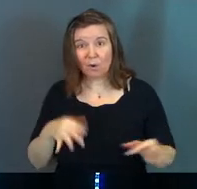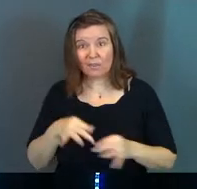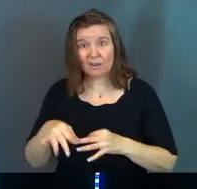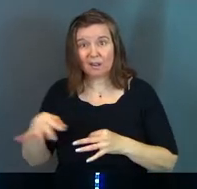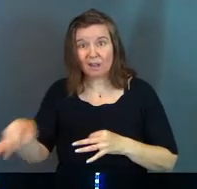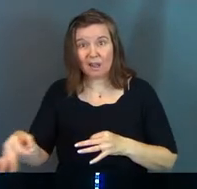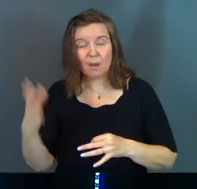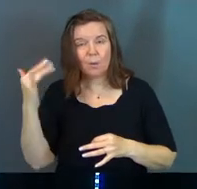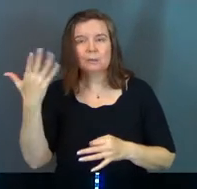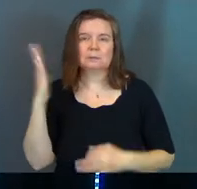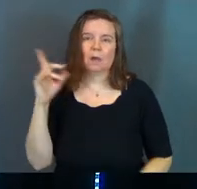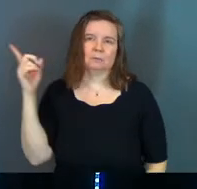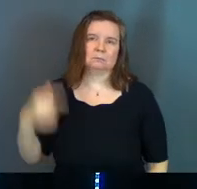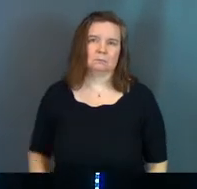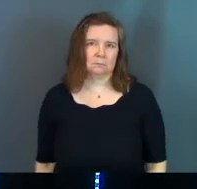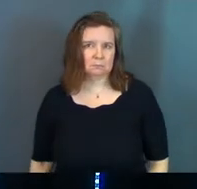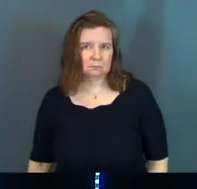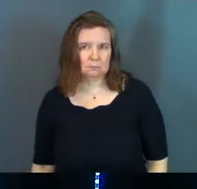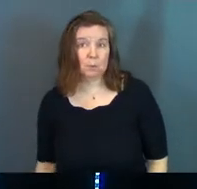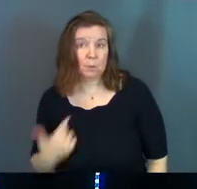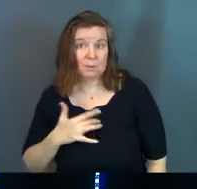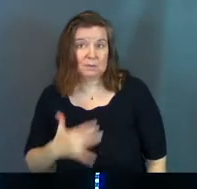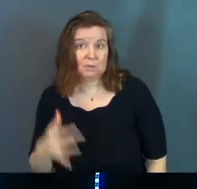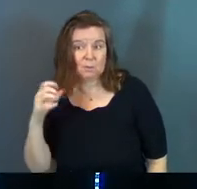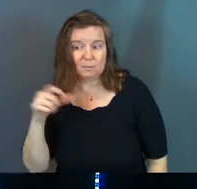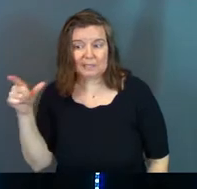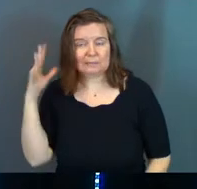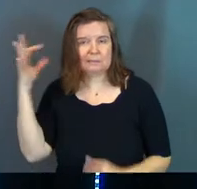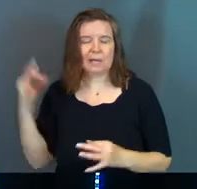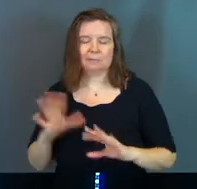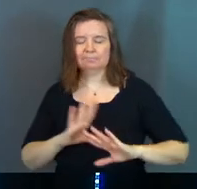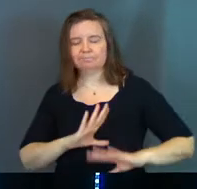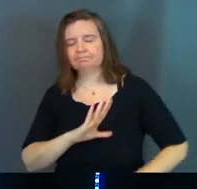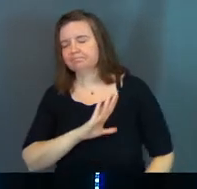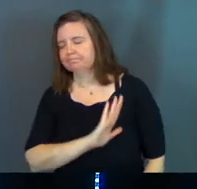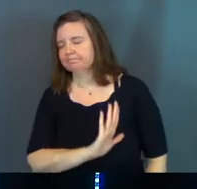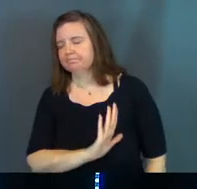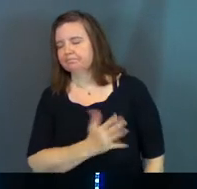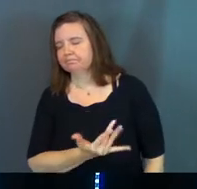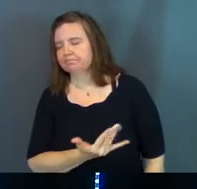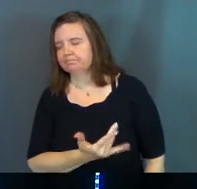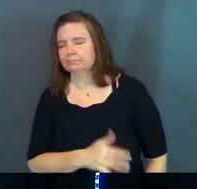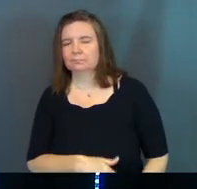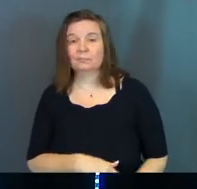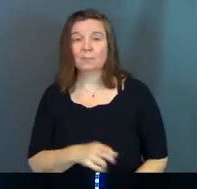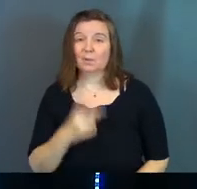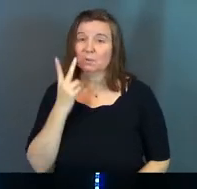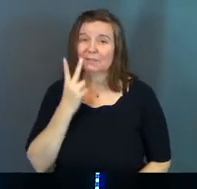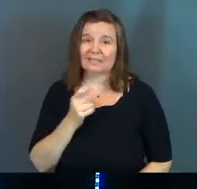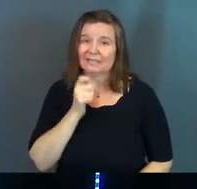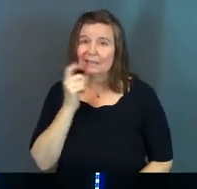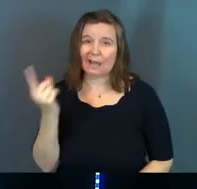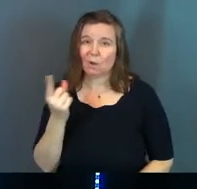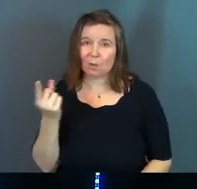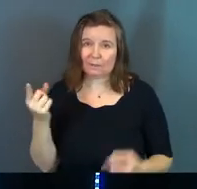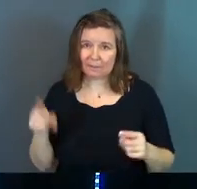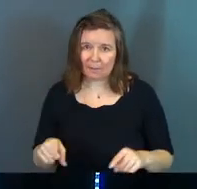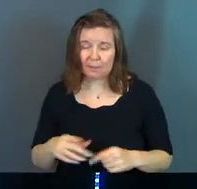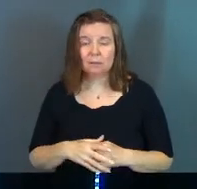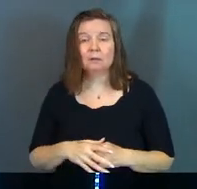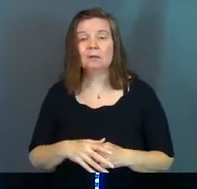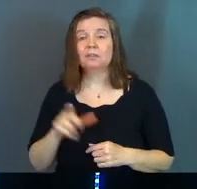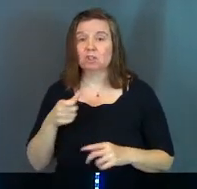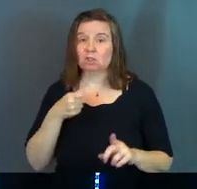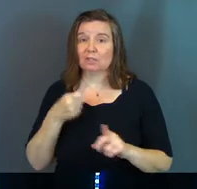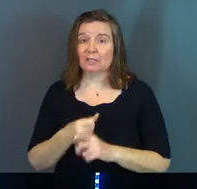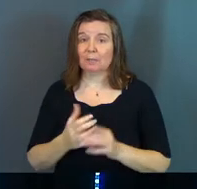the delay is God. He's chosen to delay. You're about to see that's not always the case. Again,